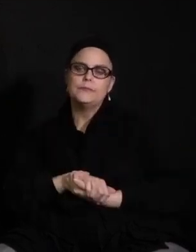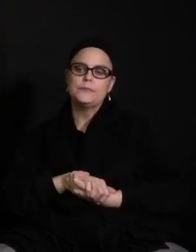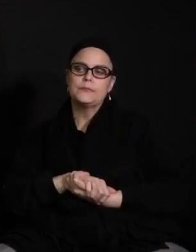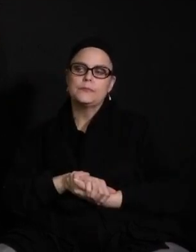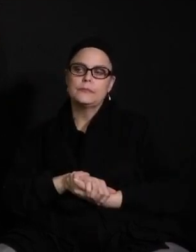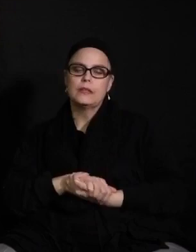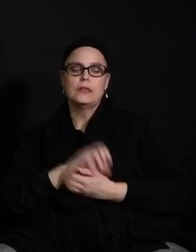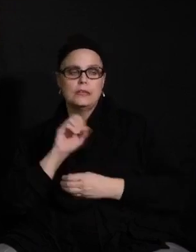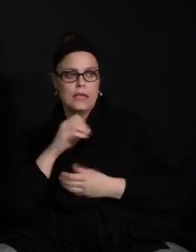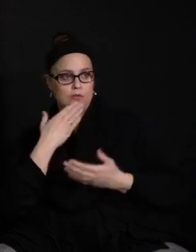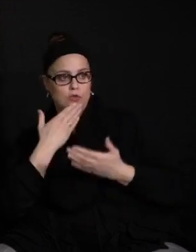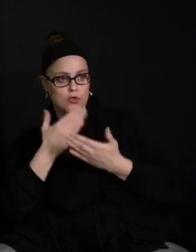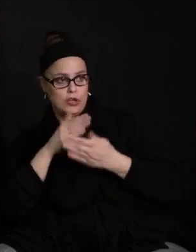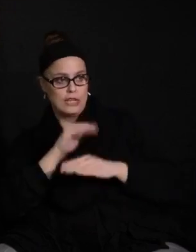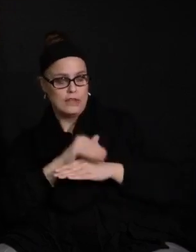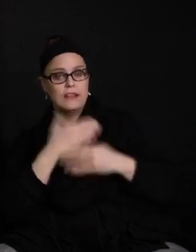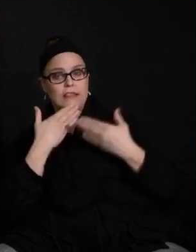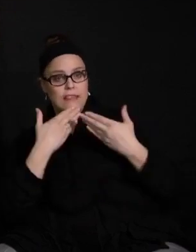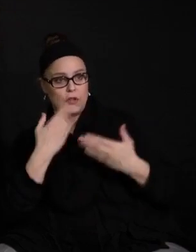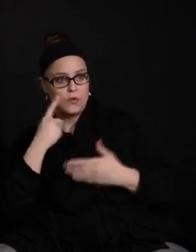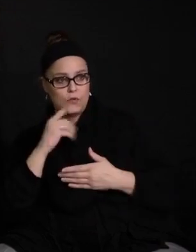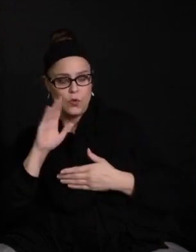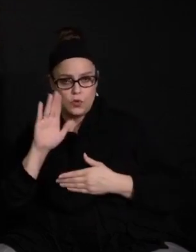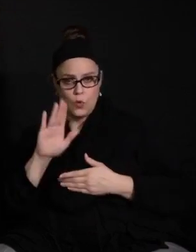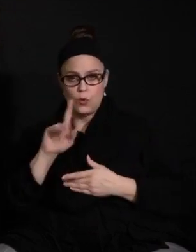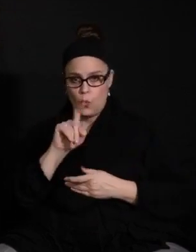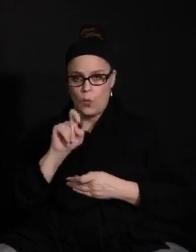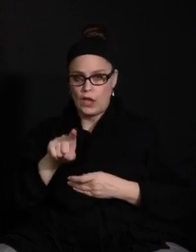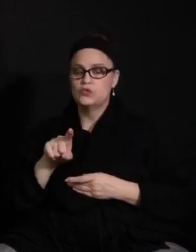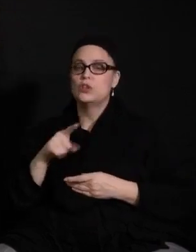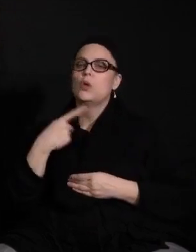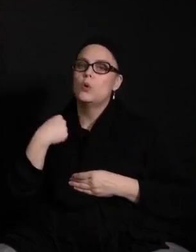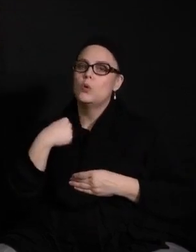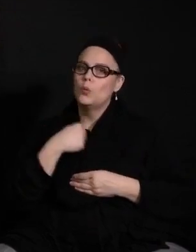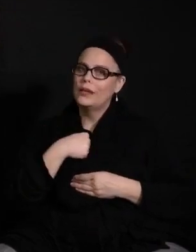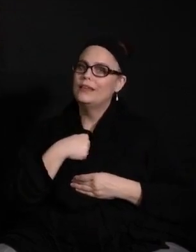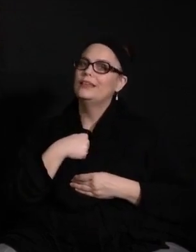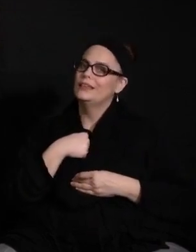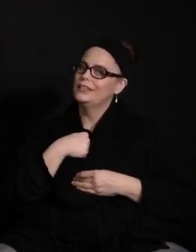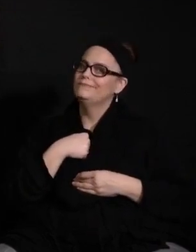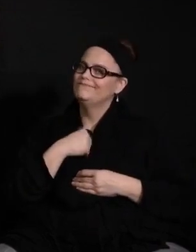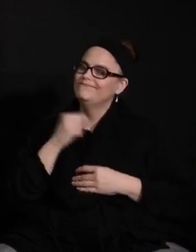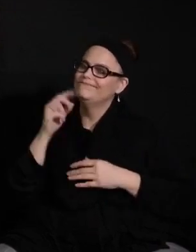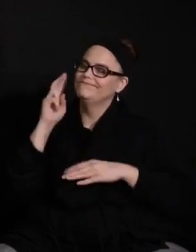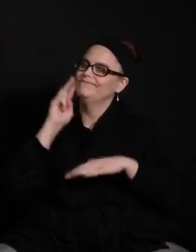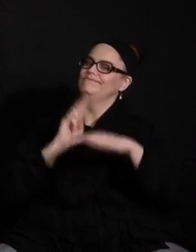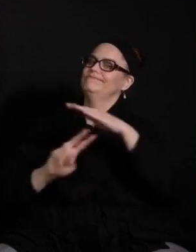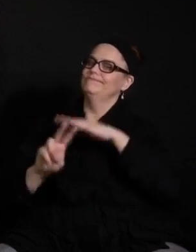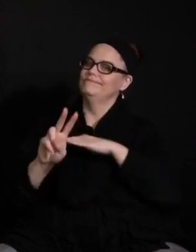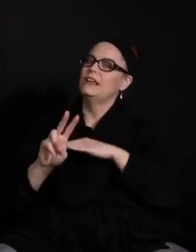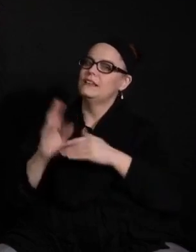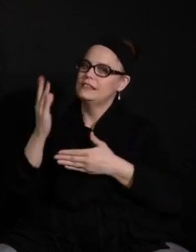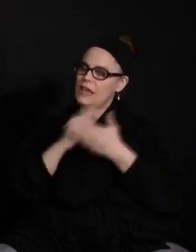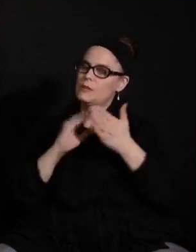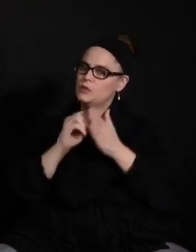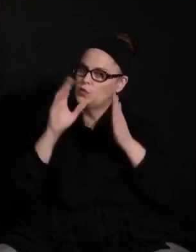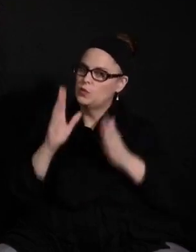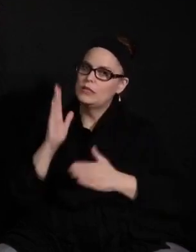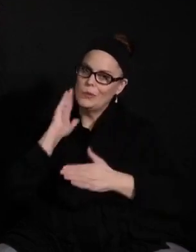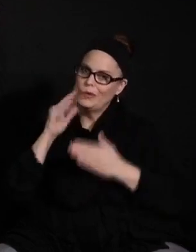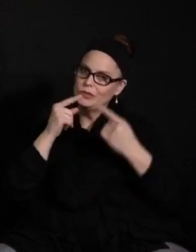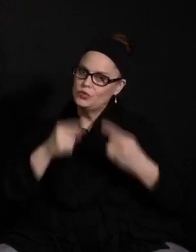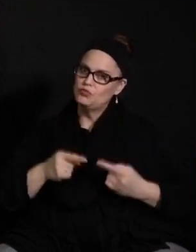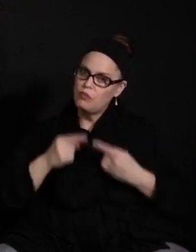Good evening. Thanks for that question. We did anticipate that there would be students that struggled with